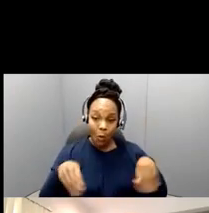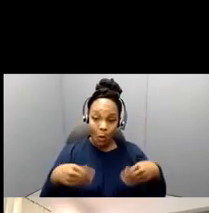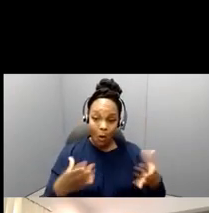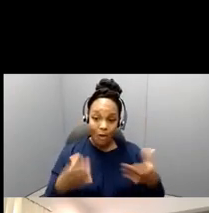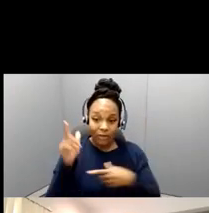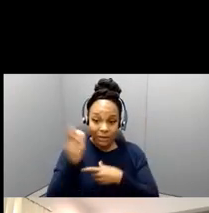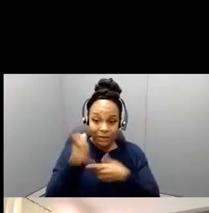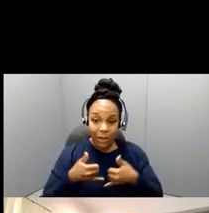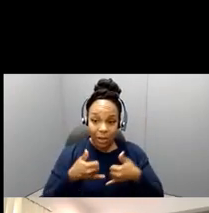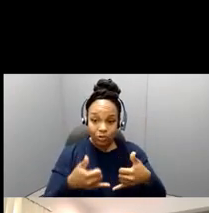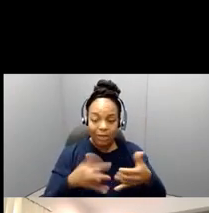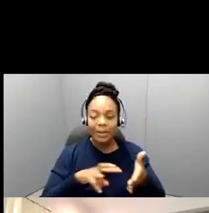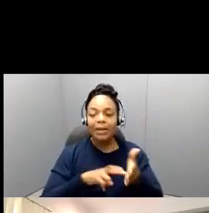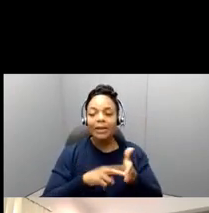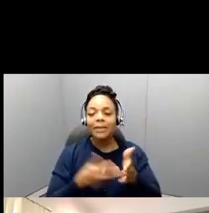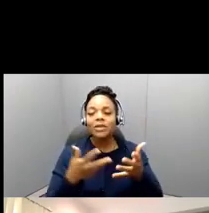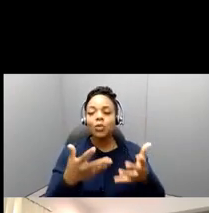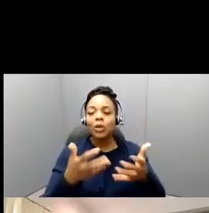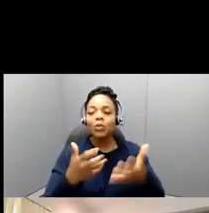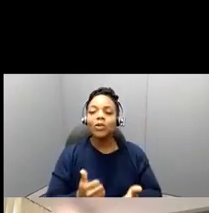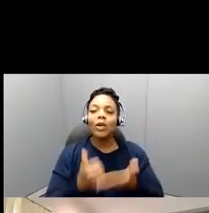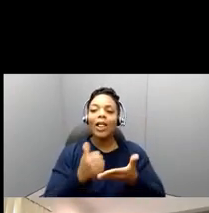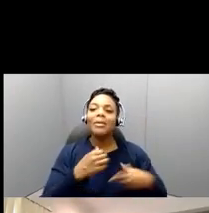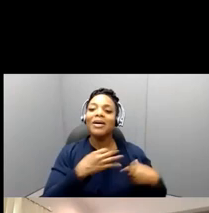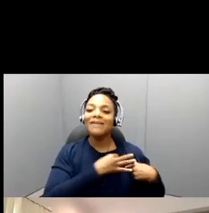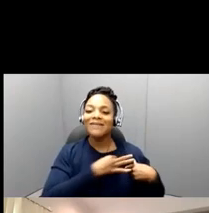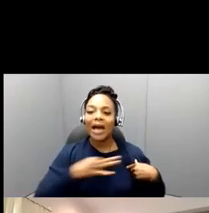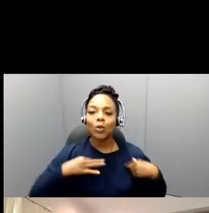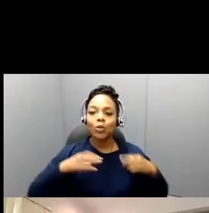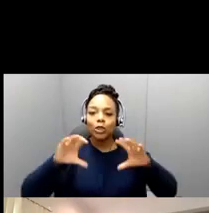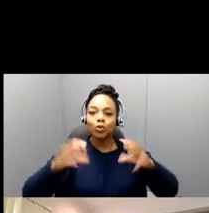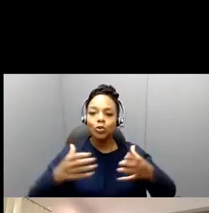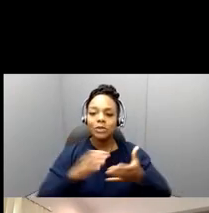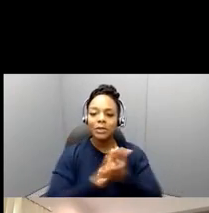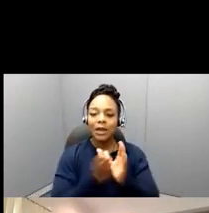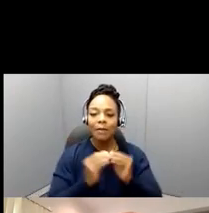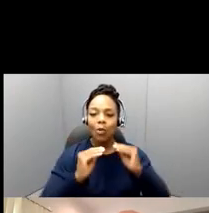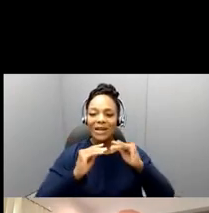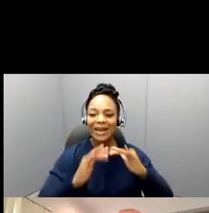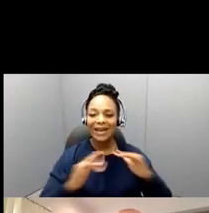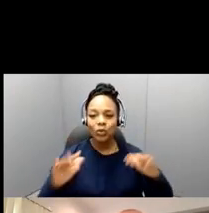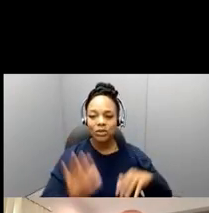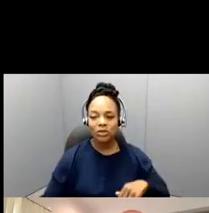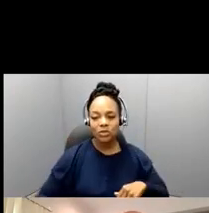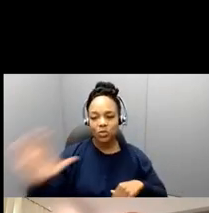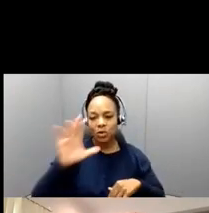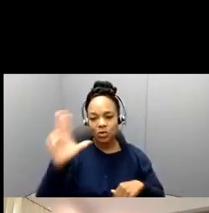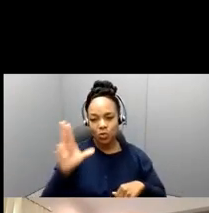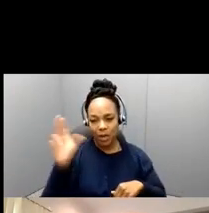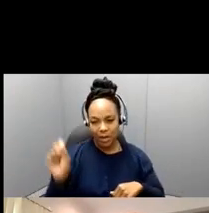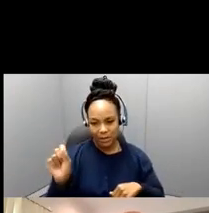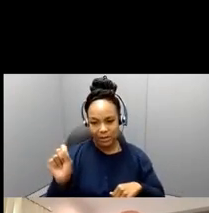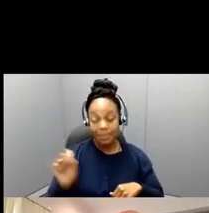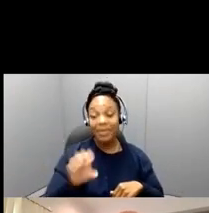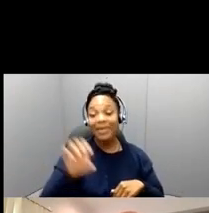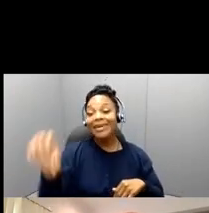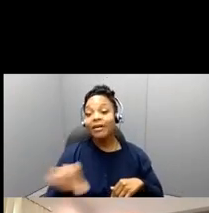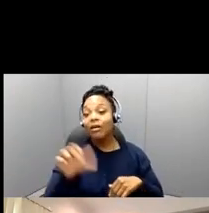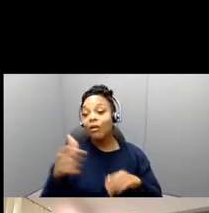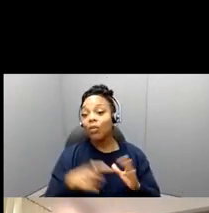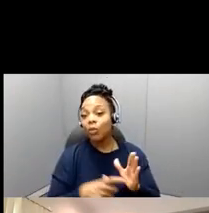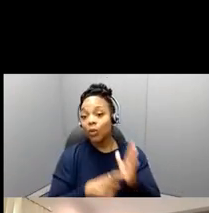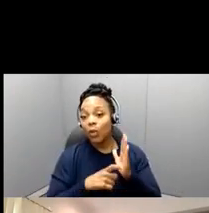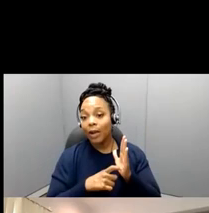The other main eligibility requirement is that the person's dissertation study must focus